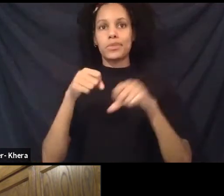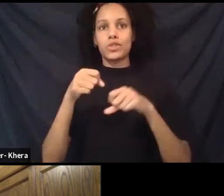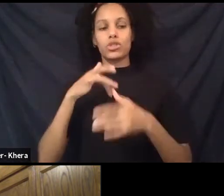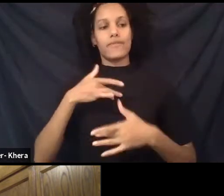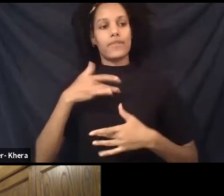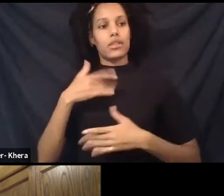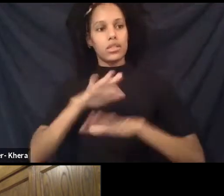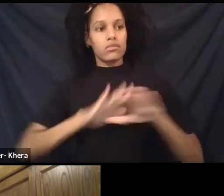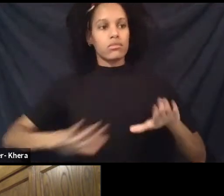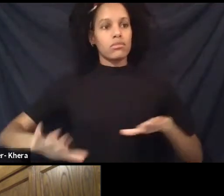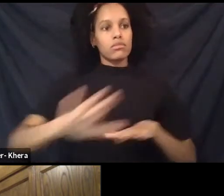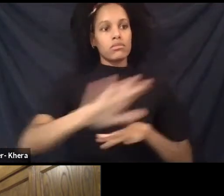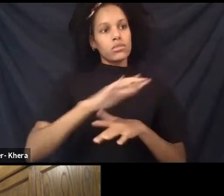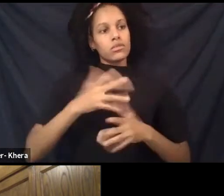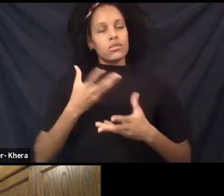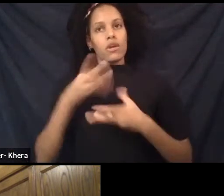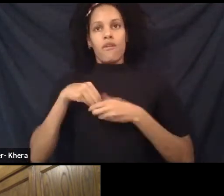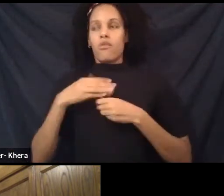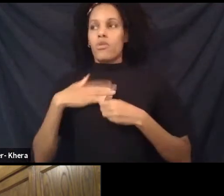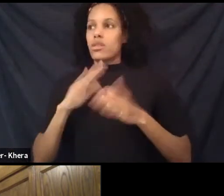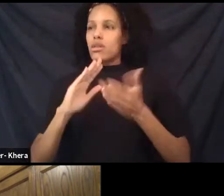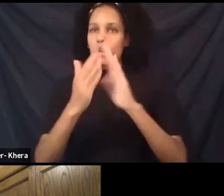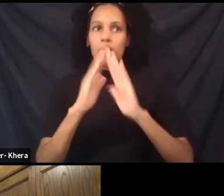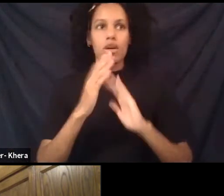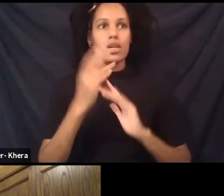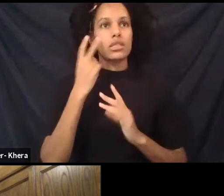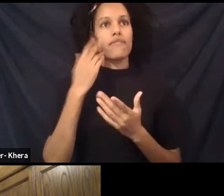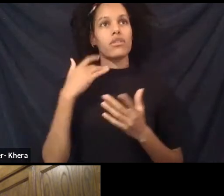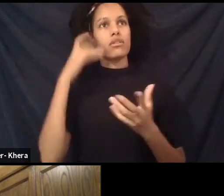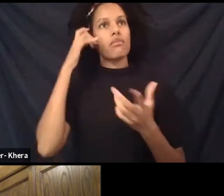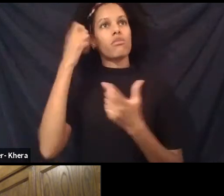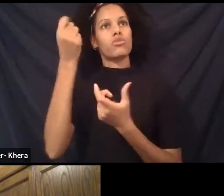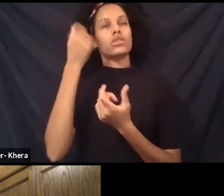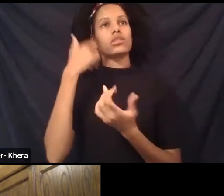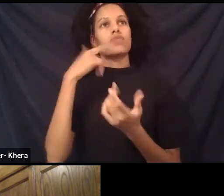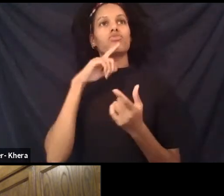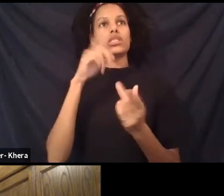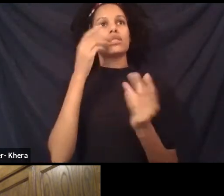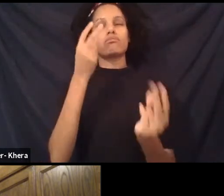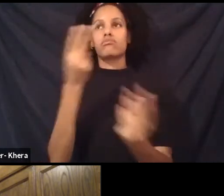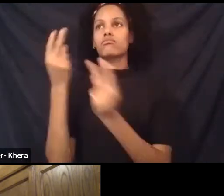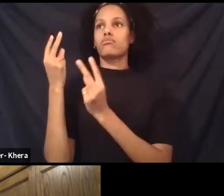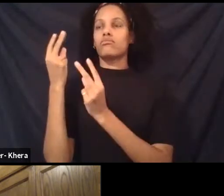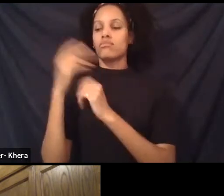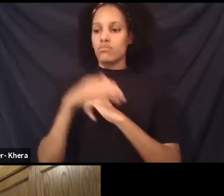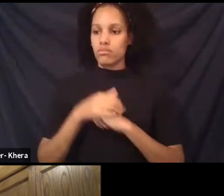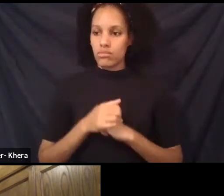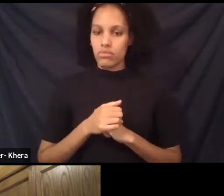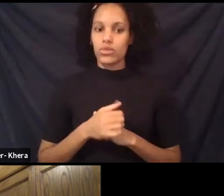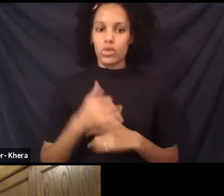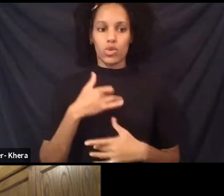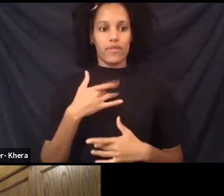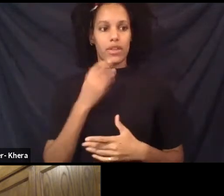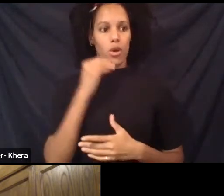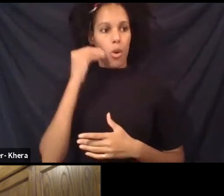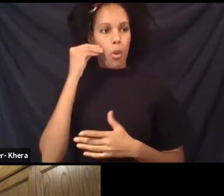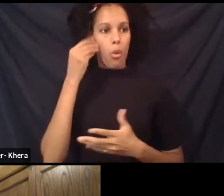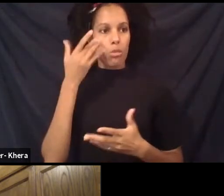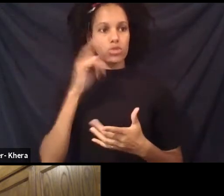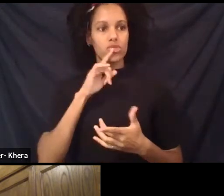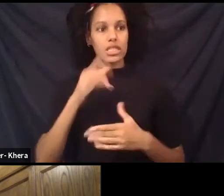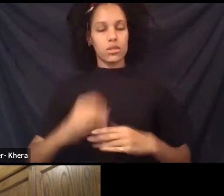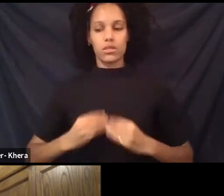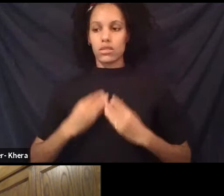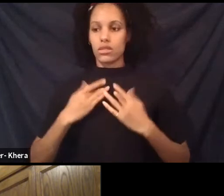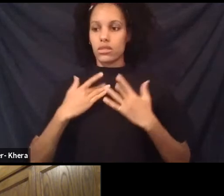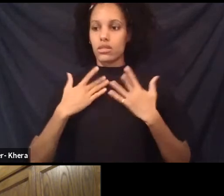neighborhood and just having these memories come back. It's starting the, the, the feeling of home is, is coming back more to me.